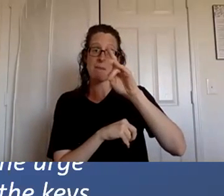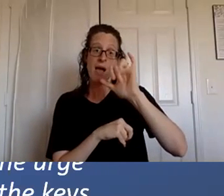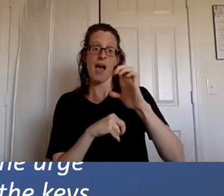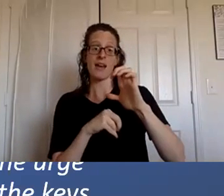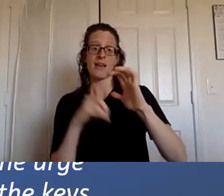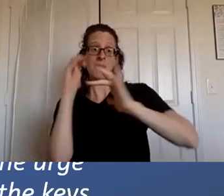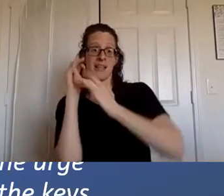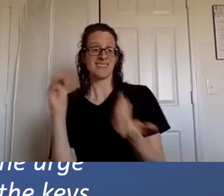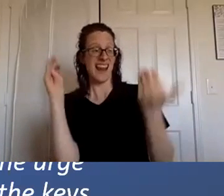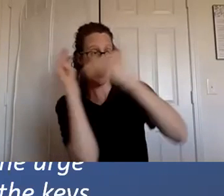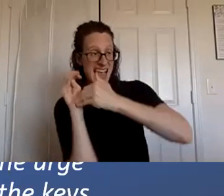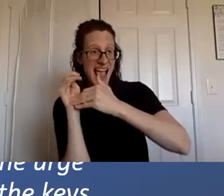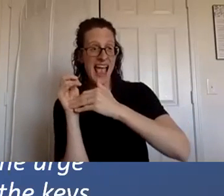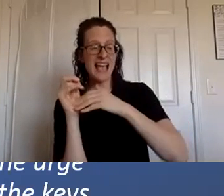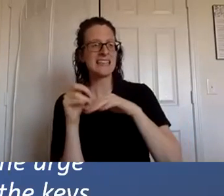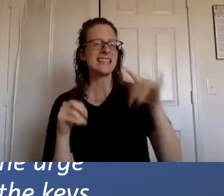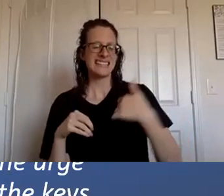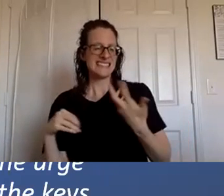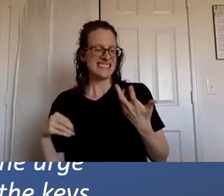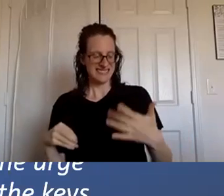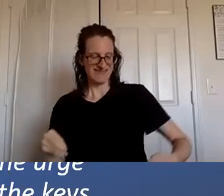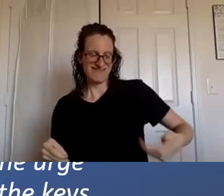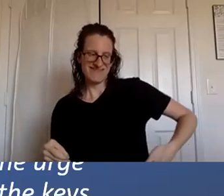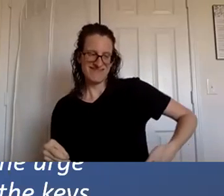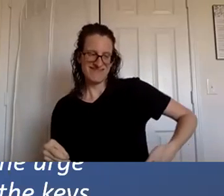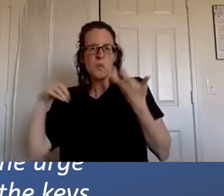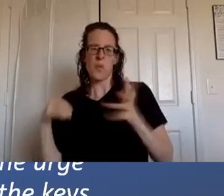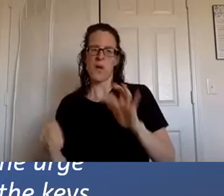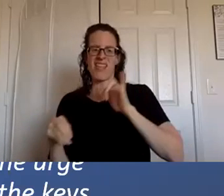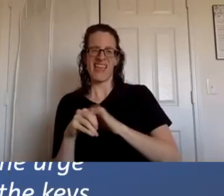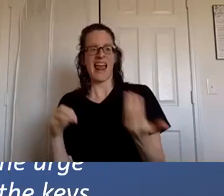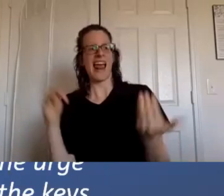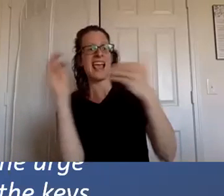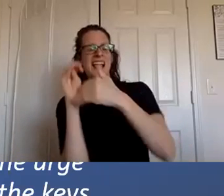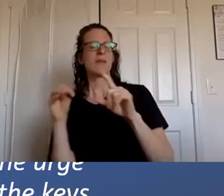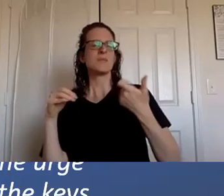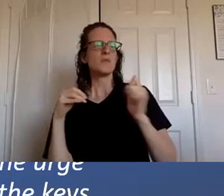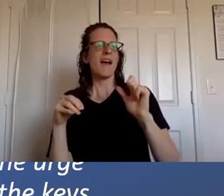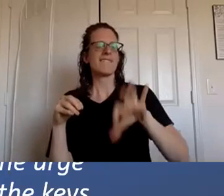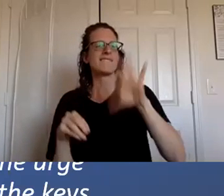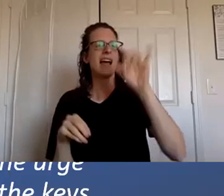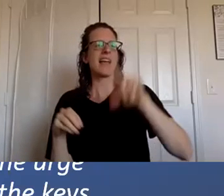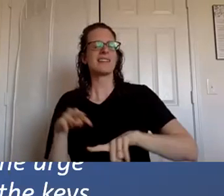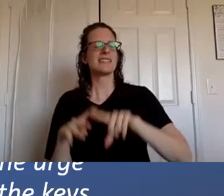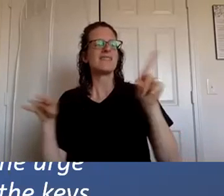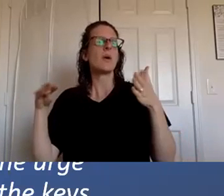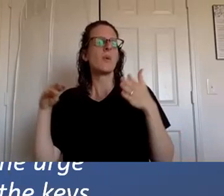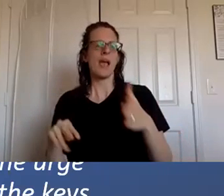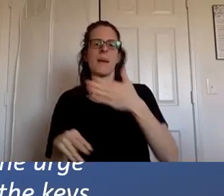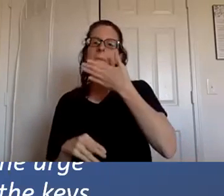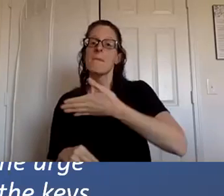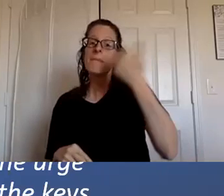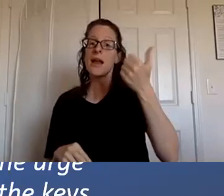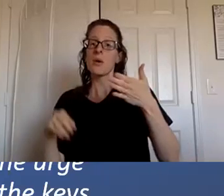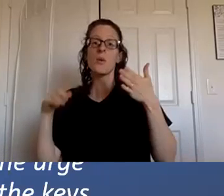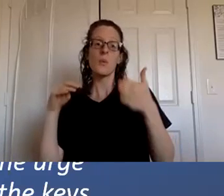I knew that there had to be a different way for us a better way we were